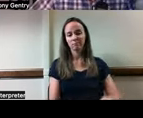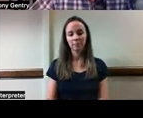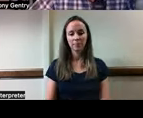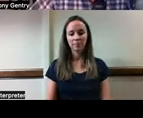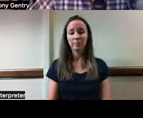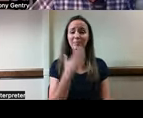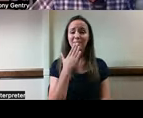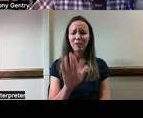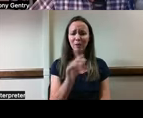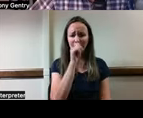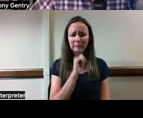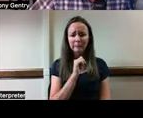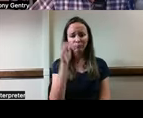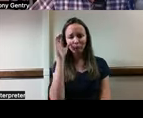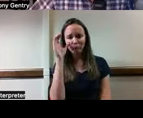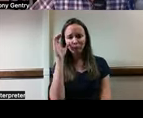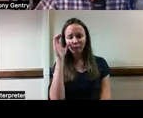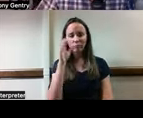Thank you for sticking with me on these problems.